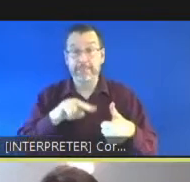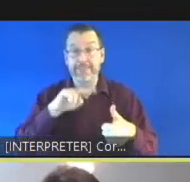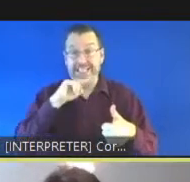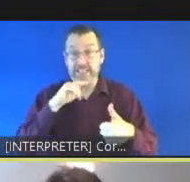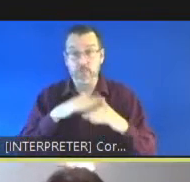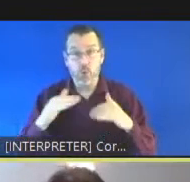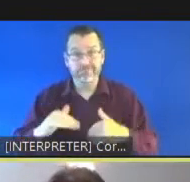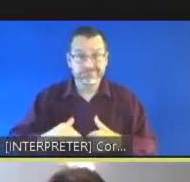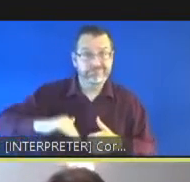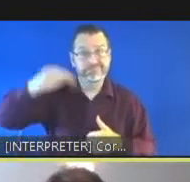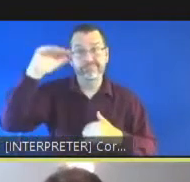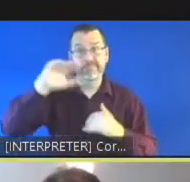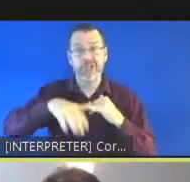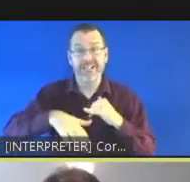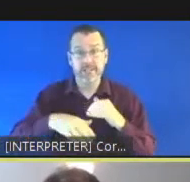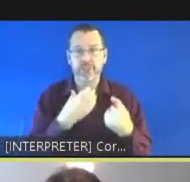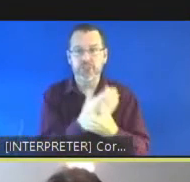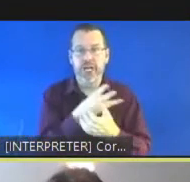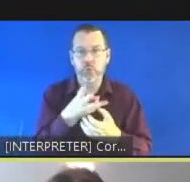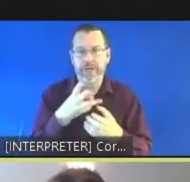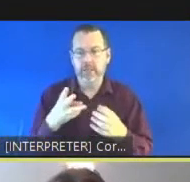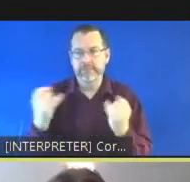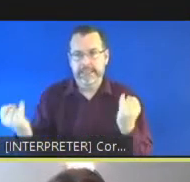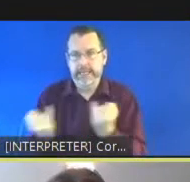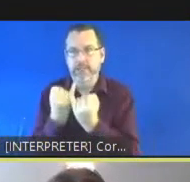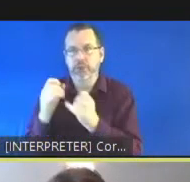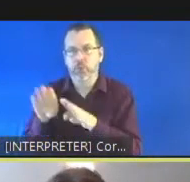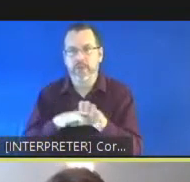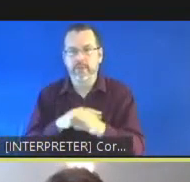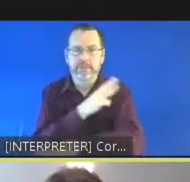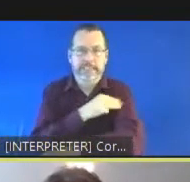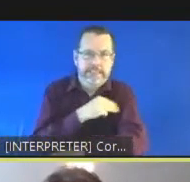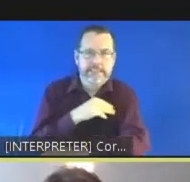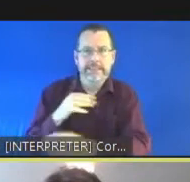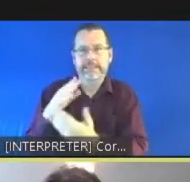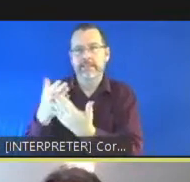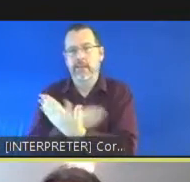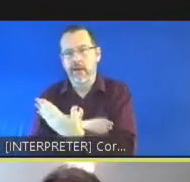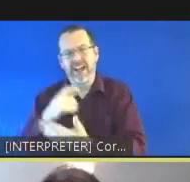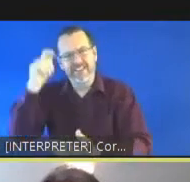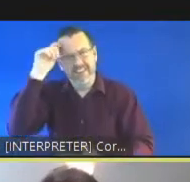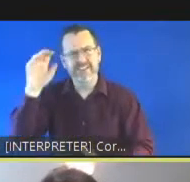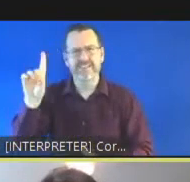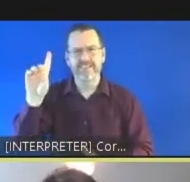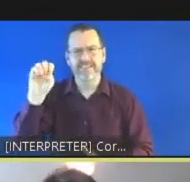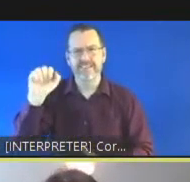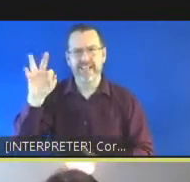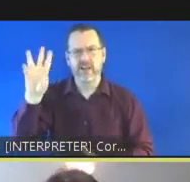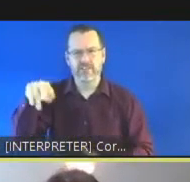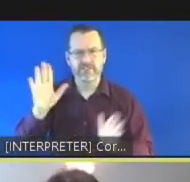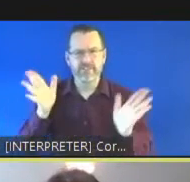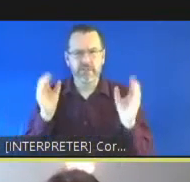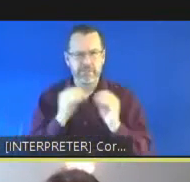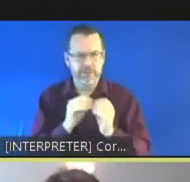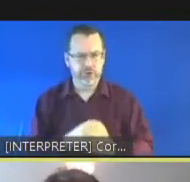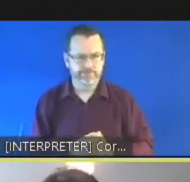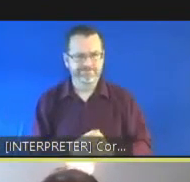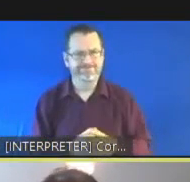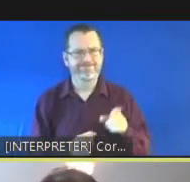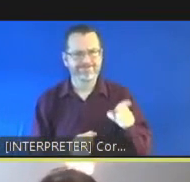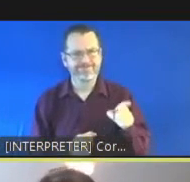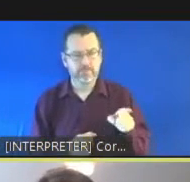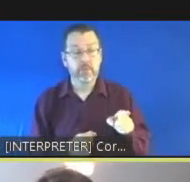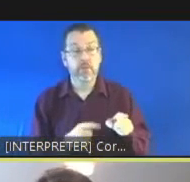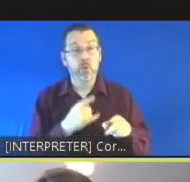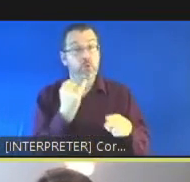law um that has already been referenced i think by daglon and what we see in this in particular is the school